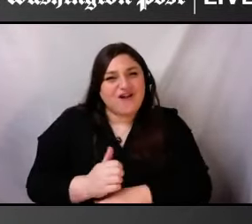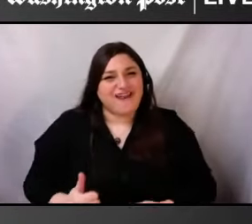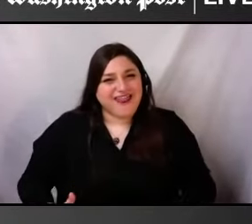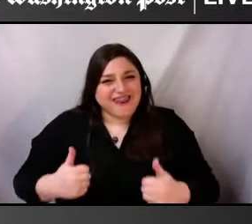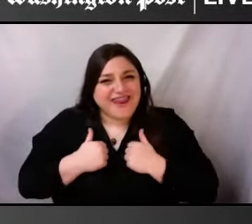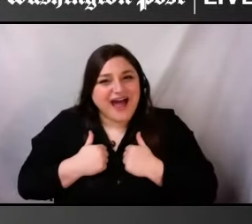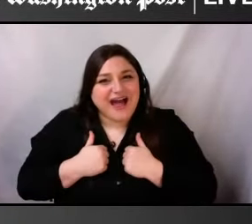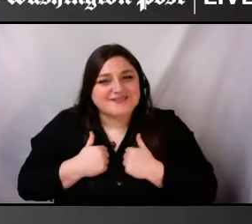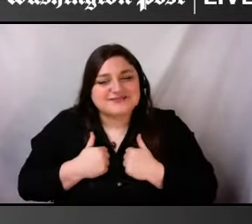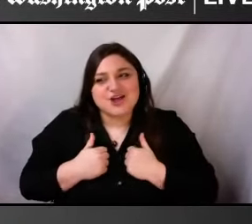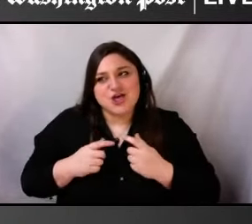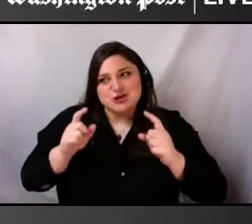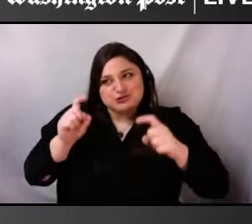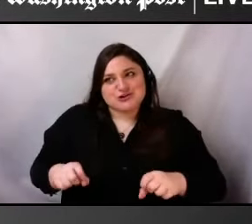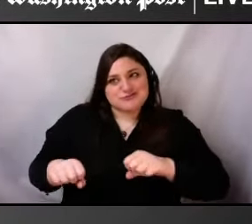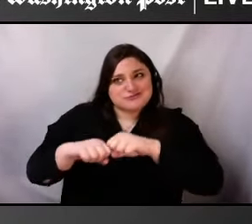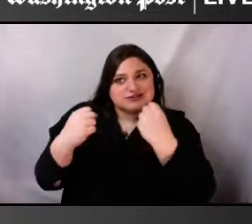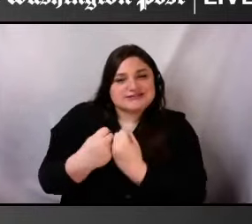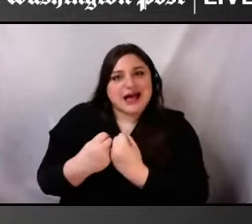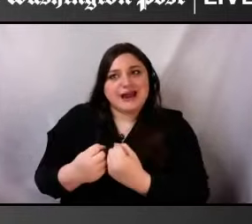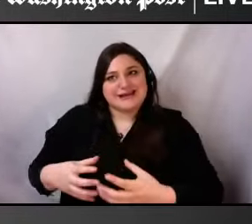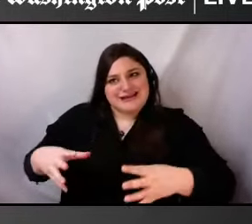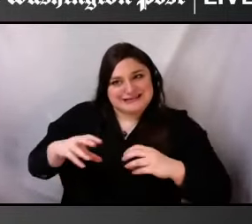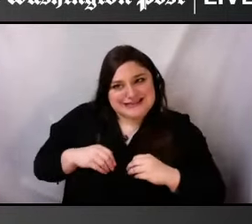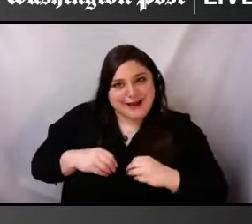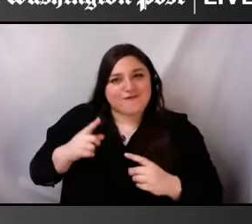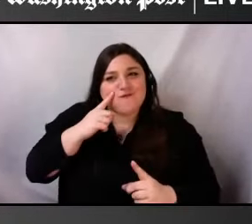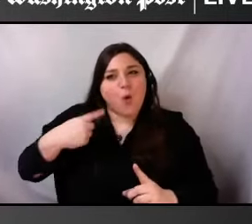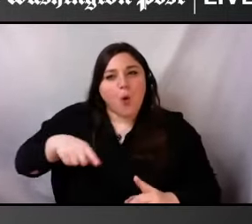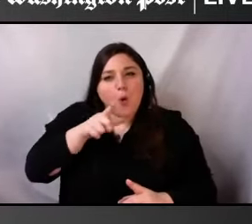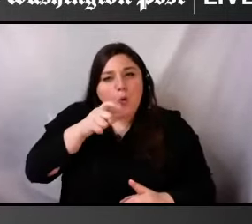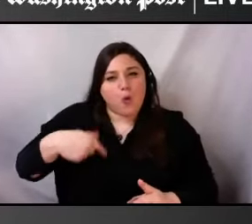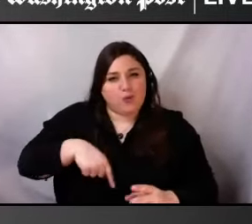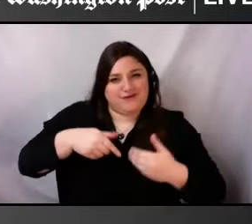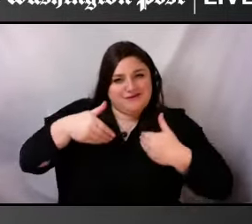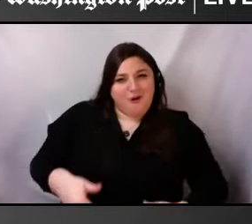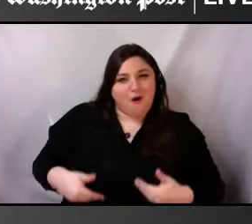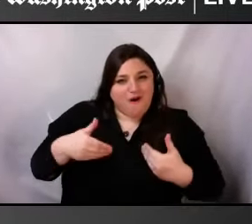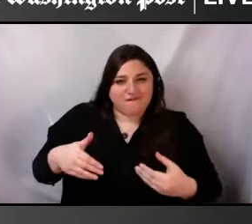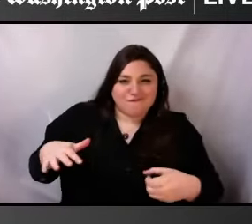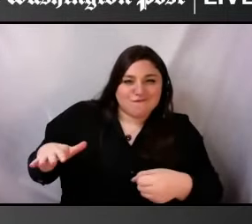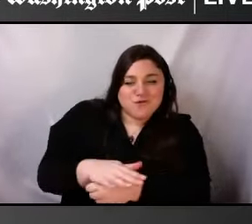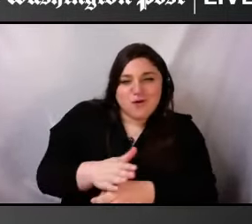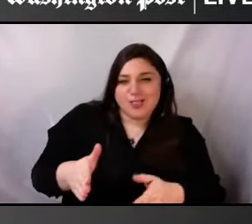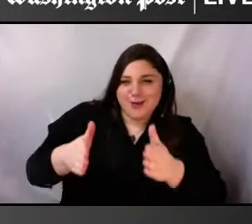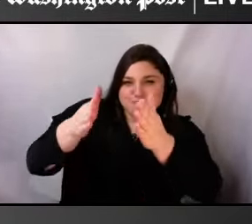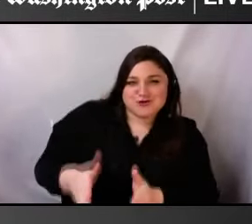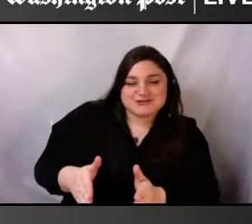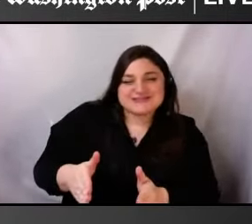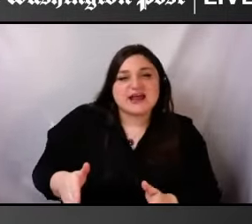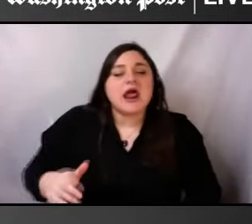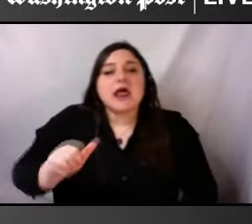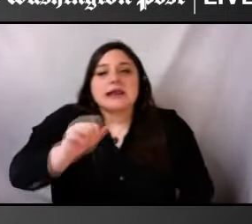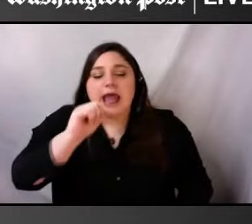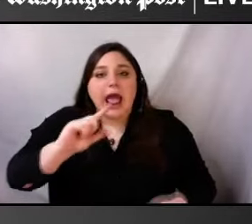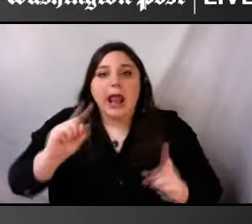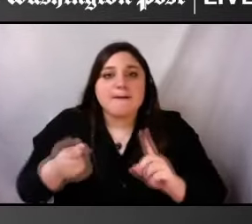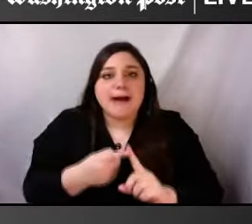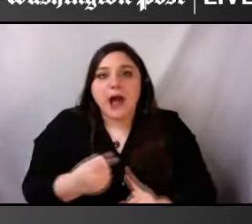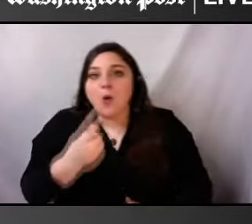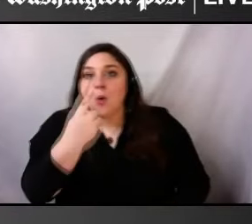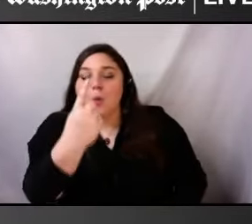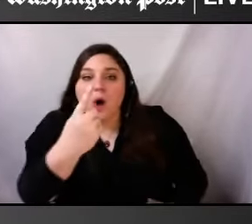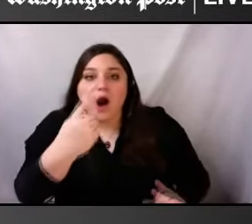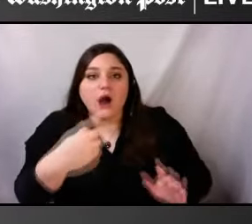and accepted in that way. And so, it's not just one specific, you know, when we talk about,